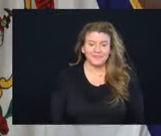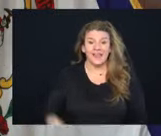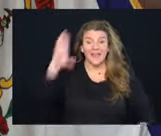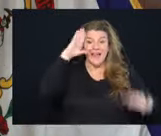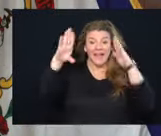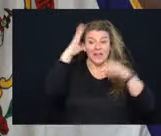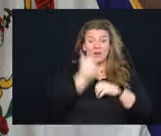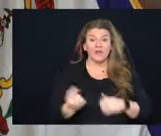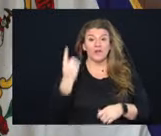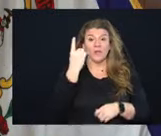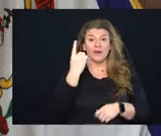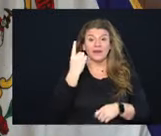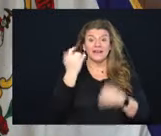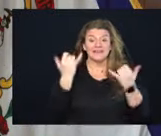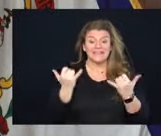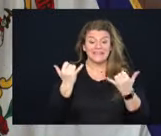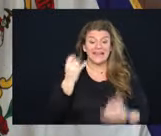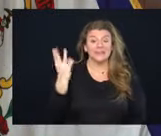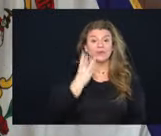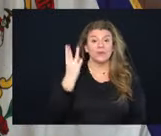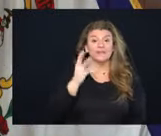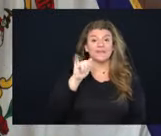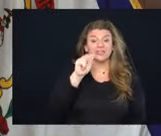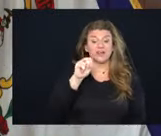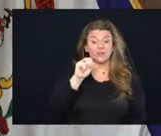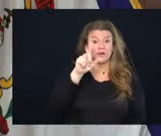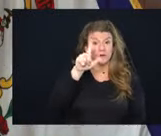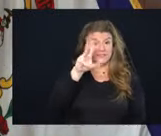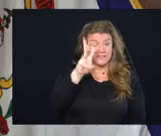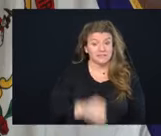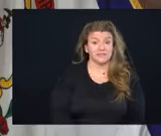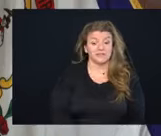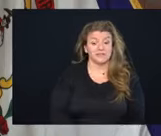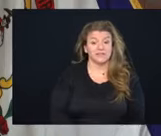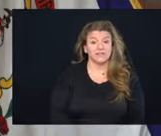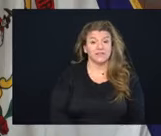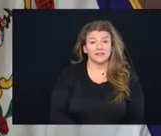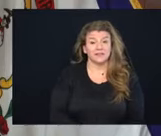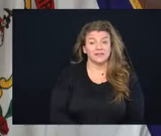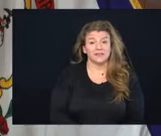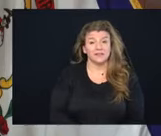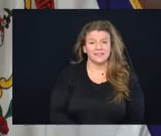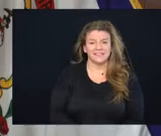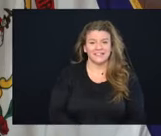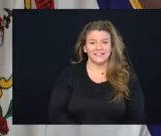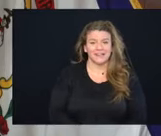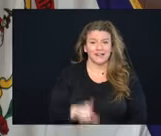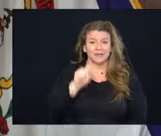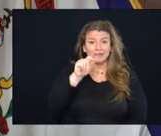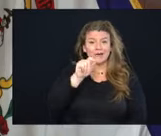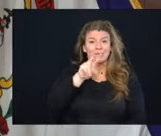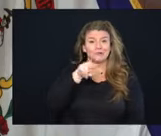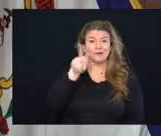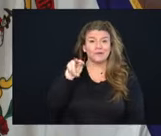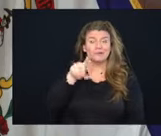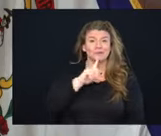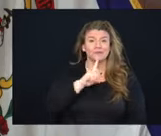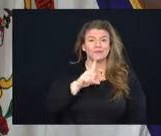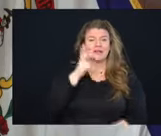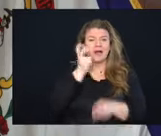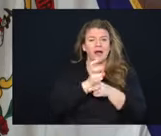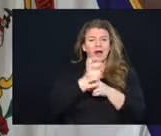Hello, everyone. It's Wednesday, January the 26th, 2022. Like I said before, it's hard to imagine, really,